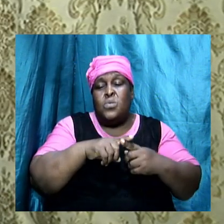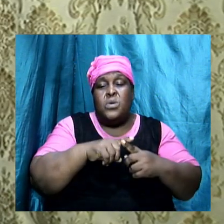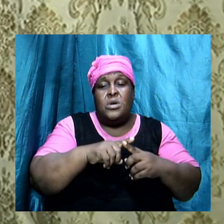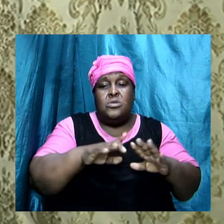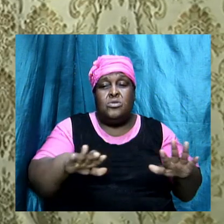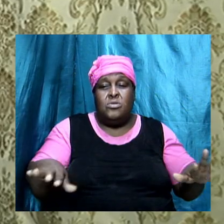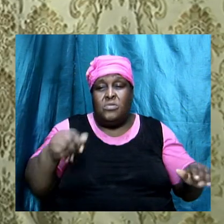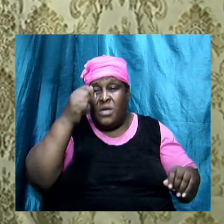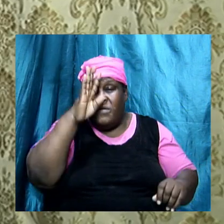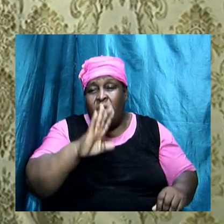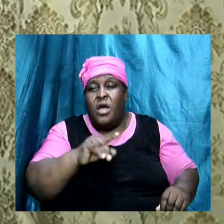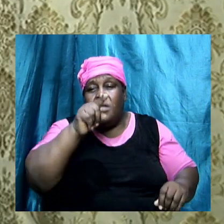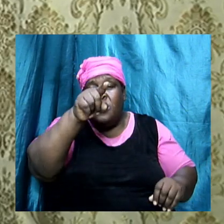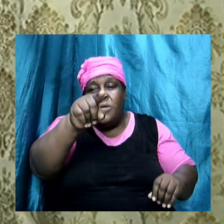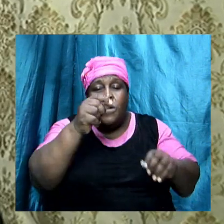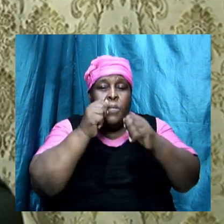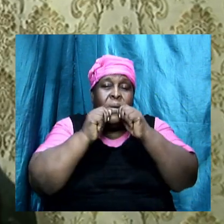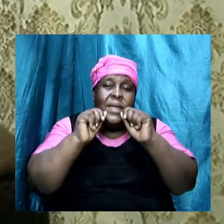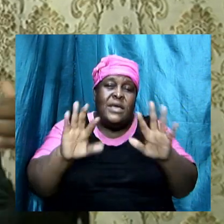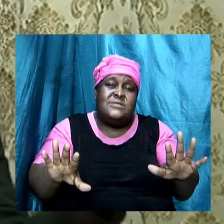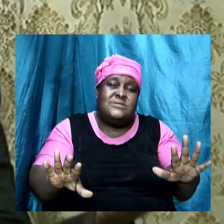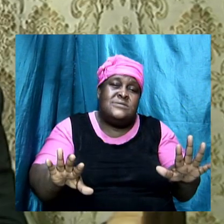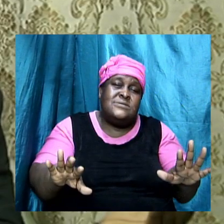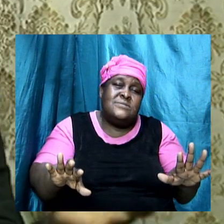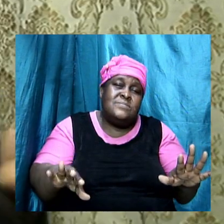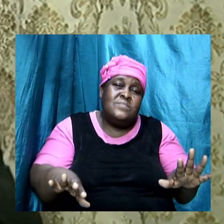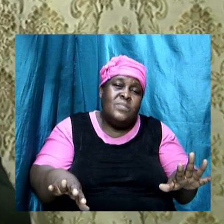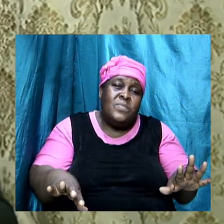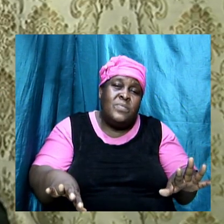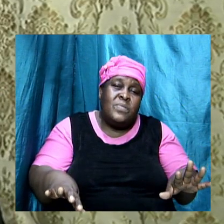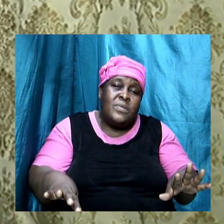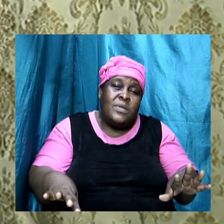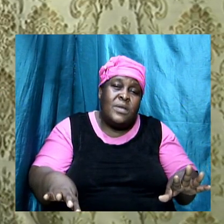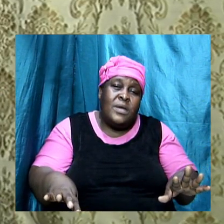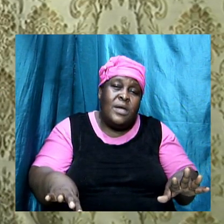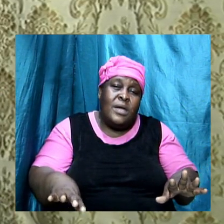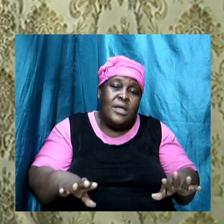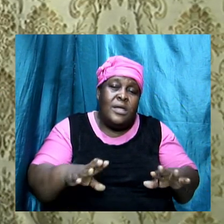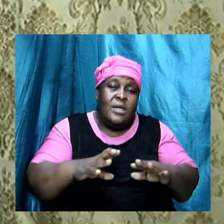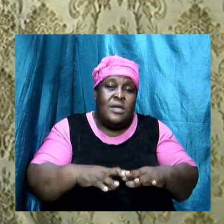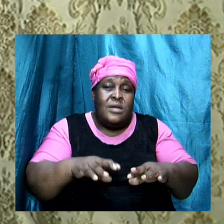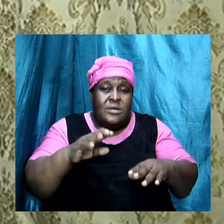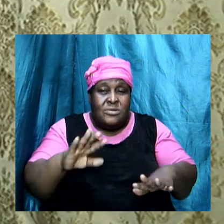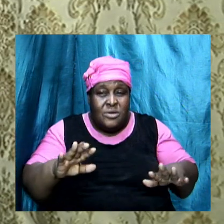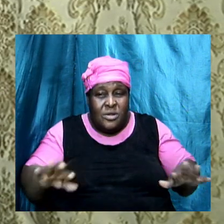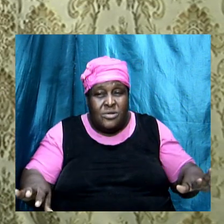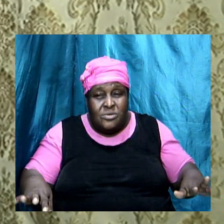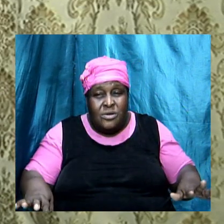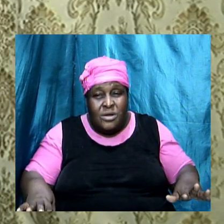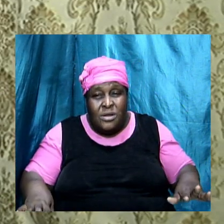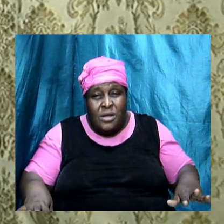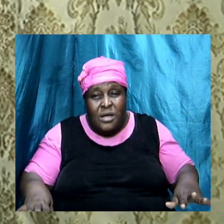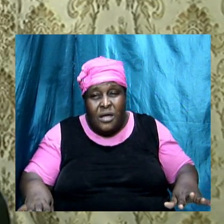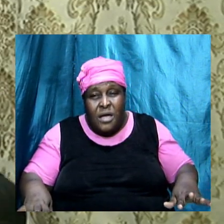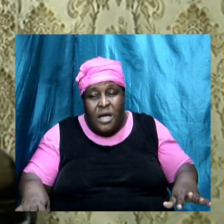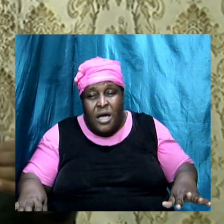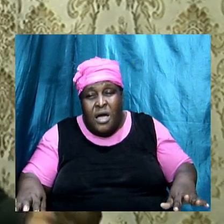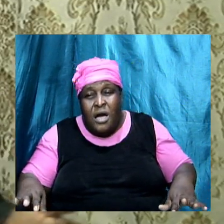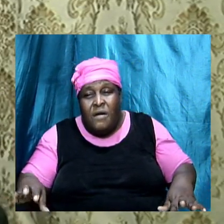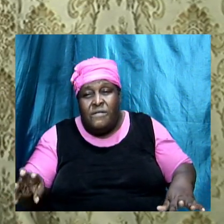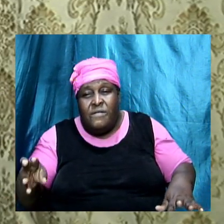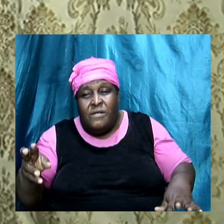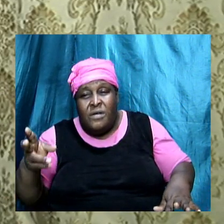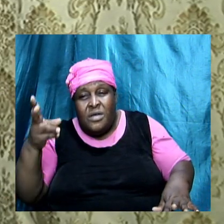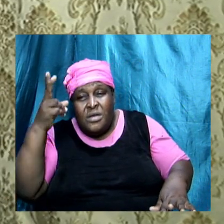the children of Moab look over and saw the children of Israel. Israel did not